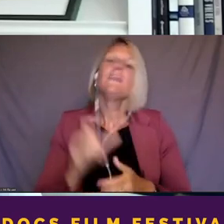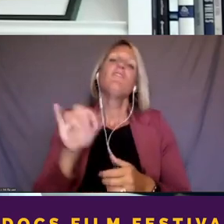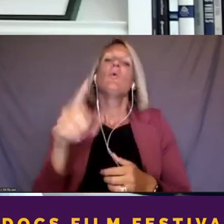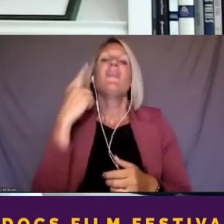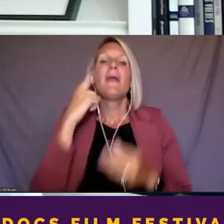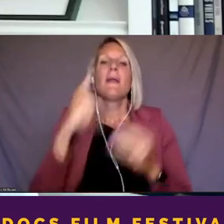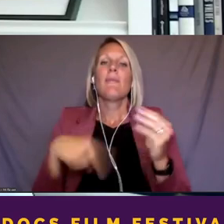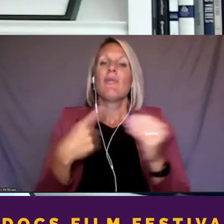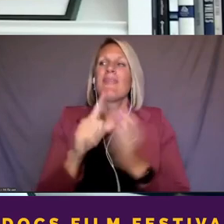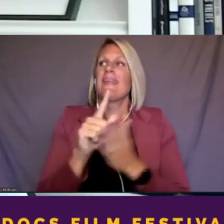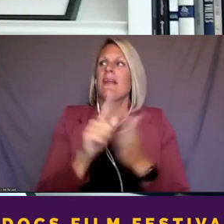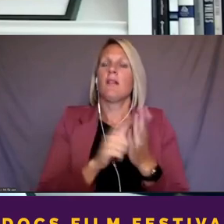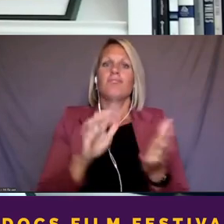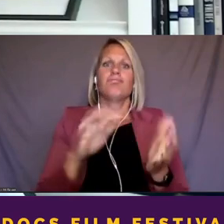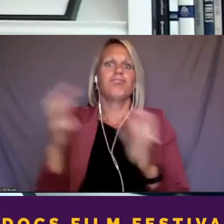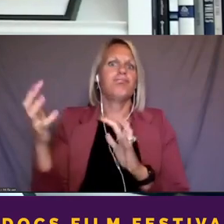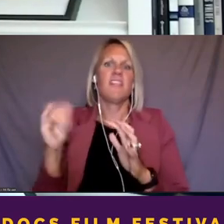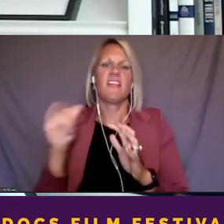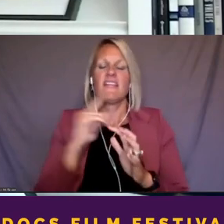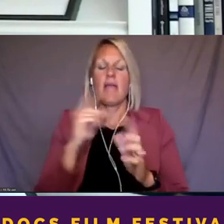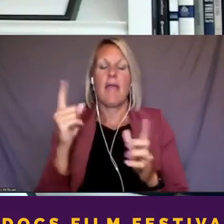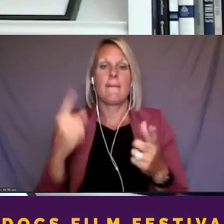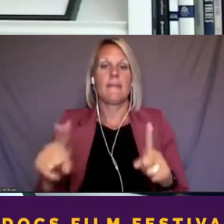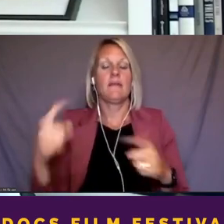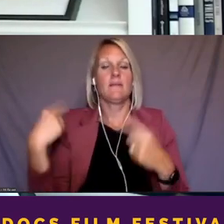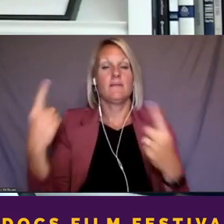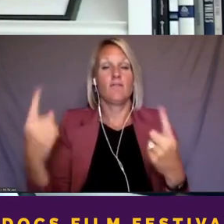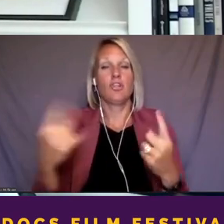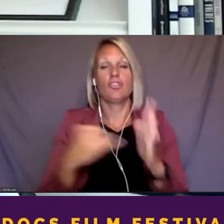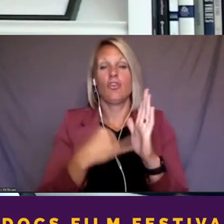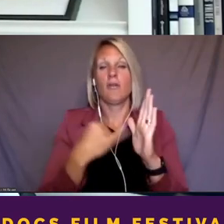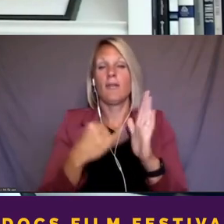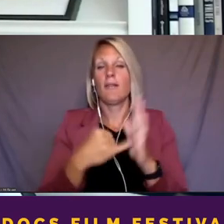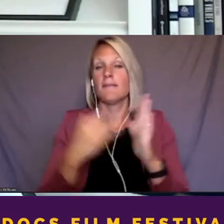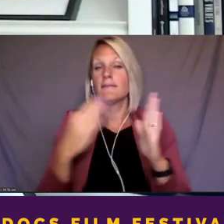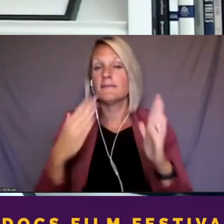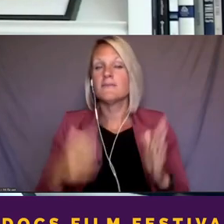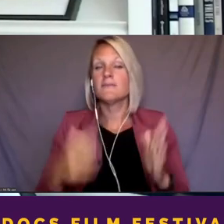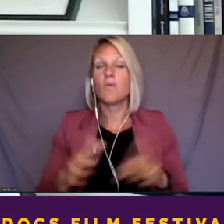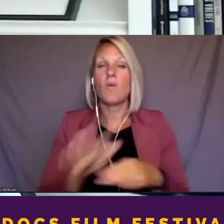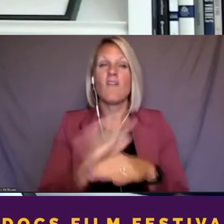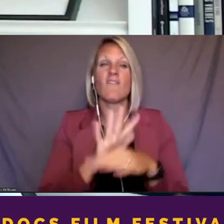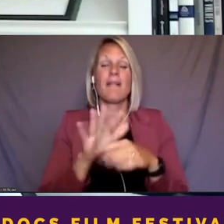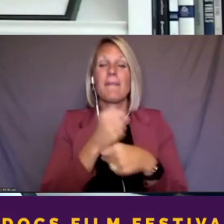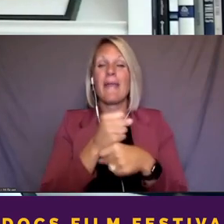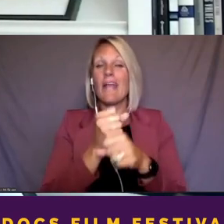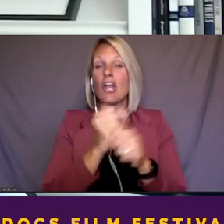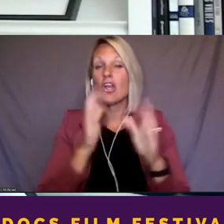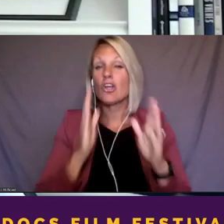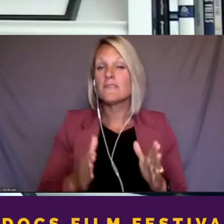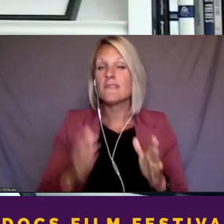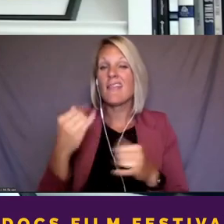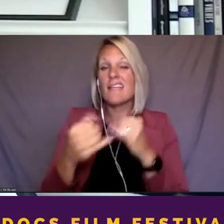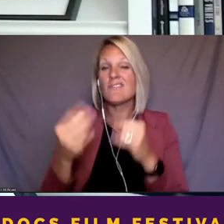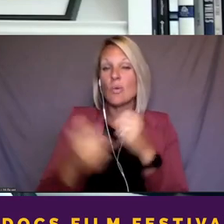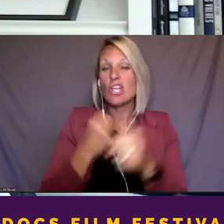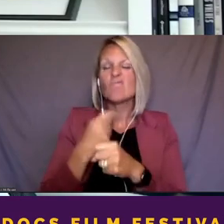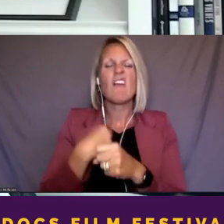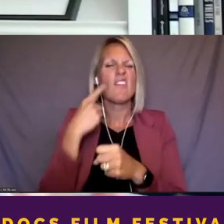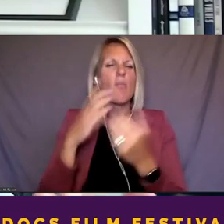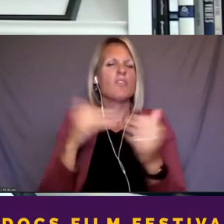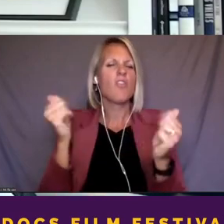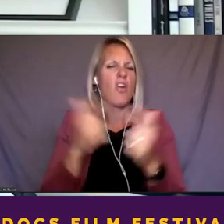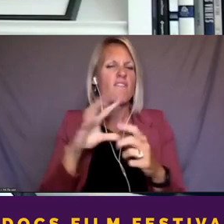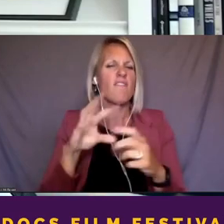legal disasters that have happened to journalists or to filmmakers in the last few years, I think almost all of them involve situations